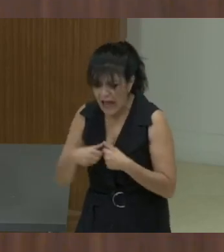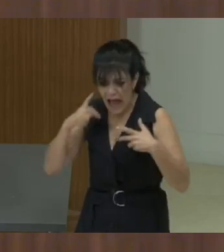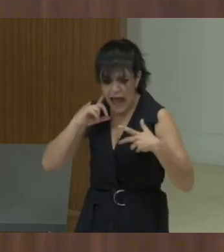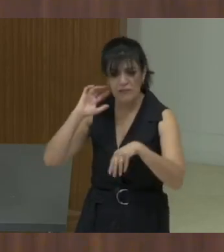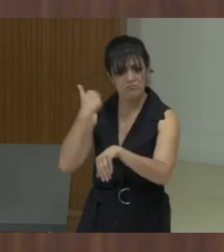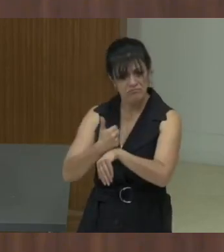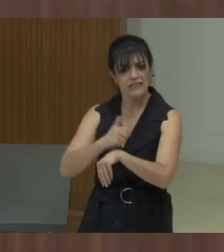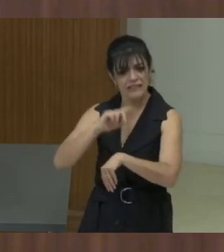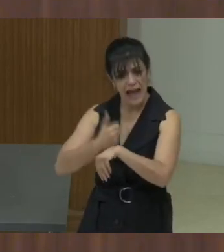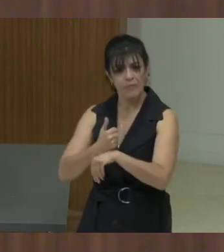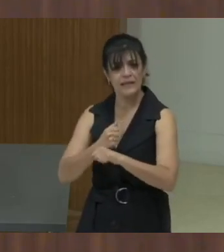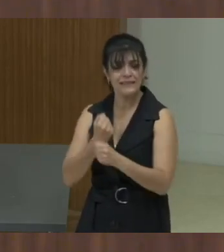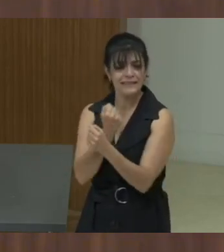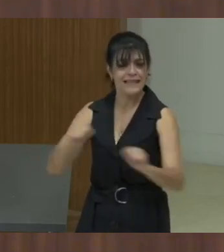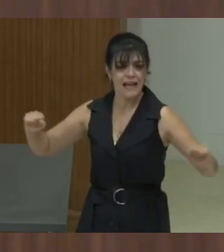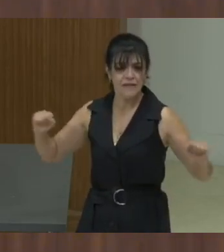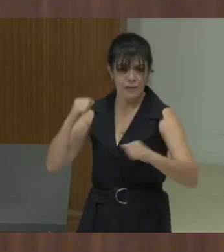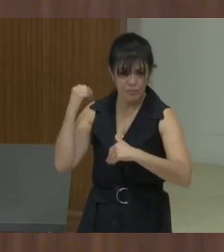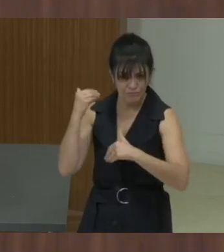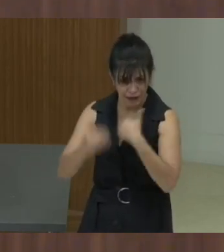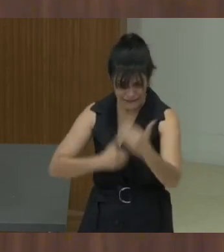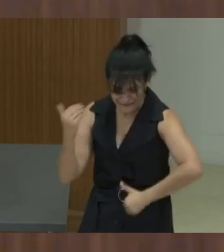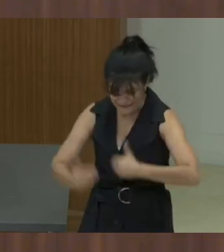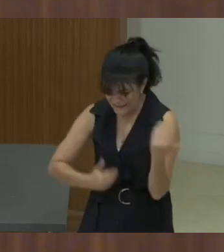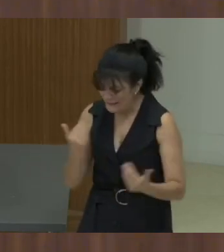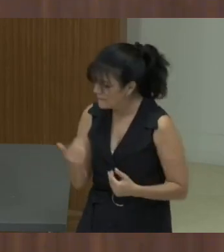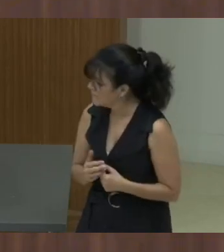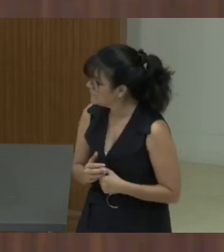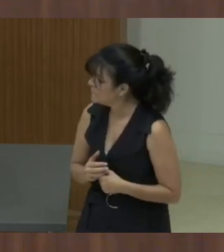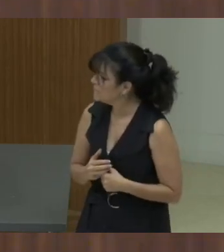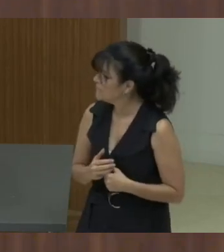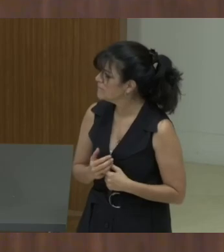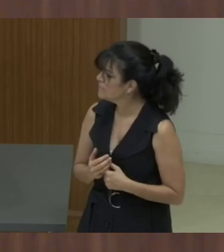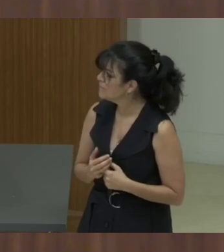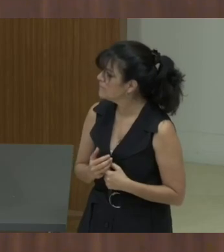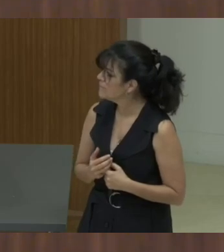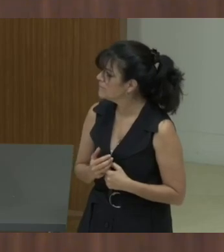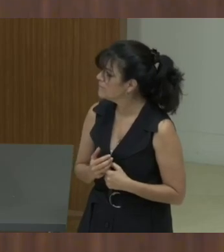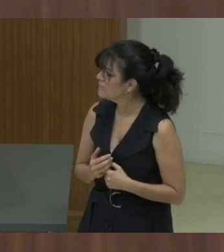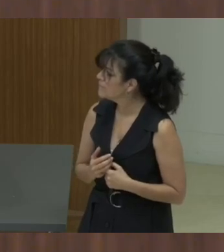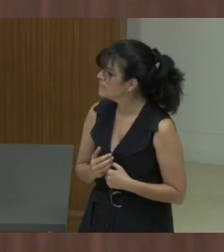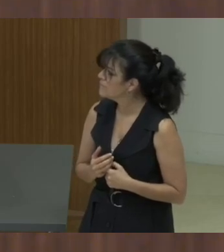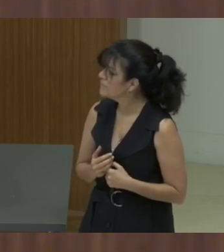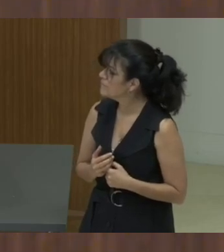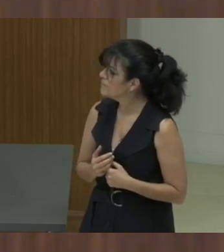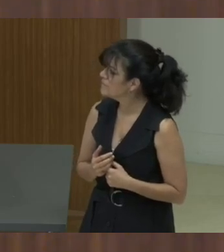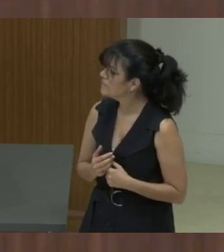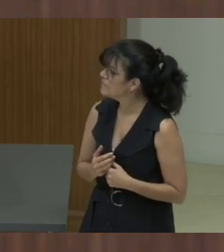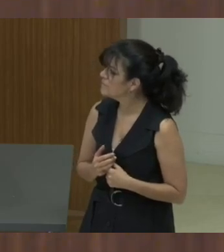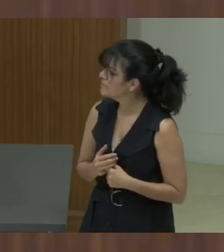practices. With continuing advocacies, these two networks, all Bengal, West Bengal networks, um,